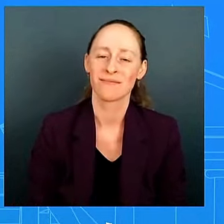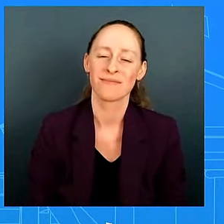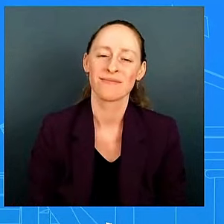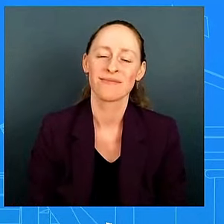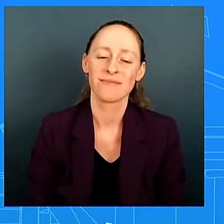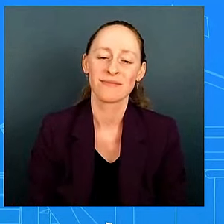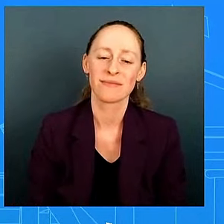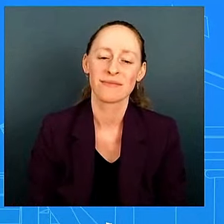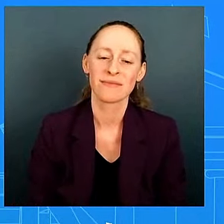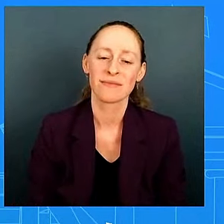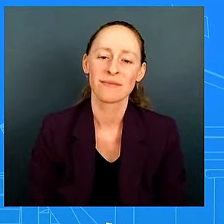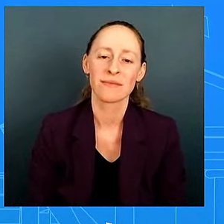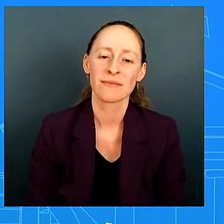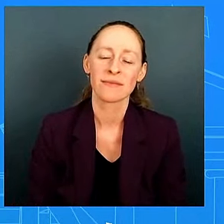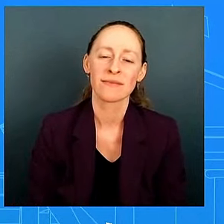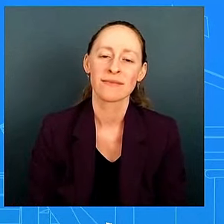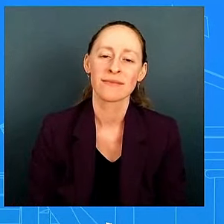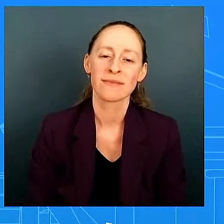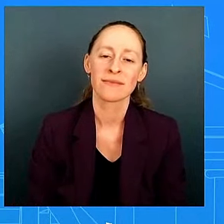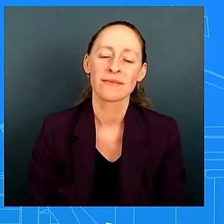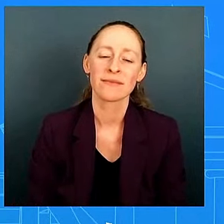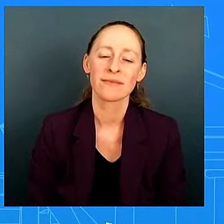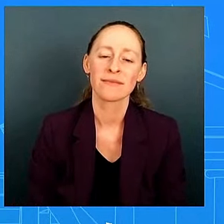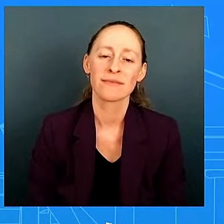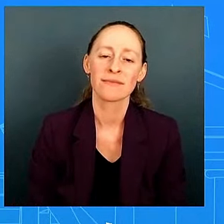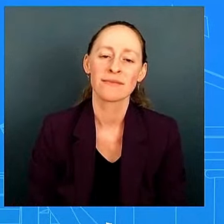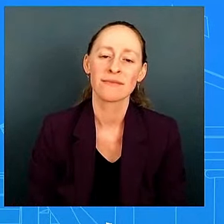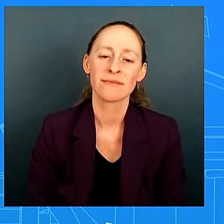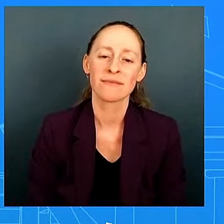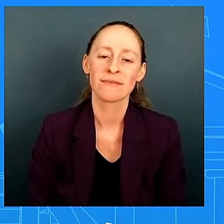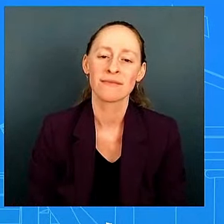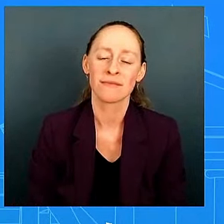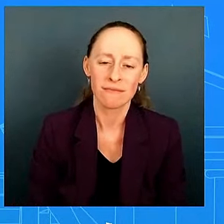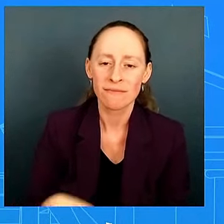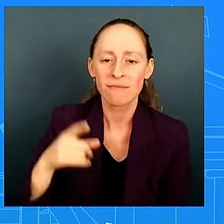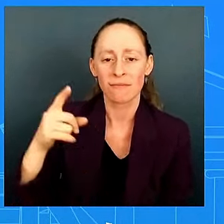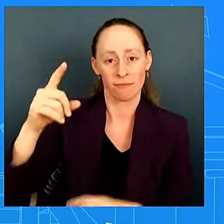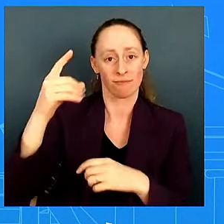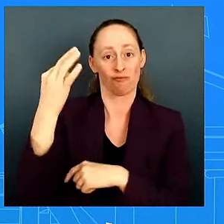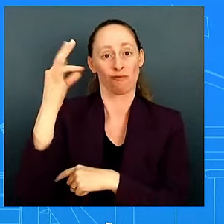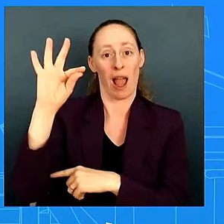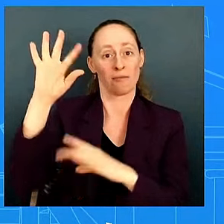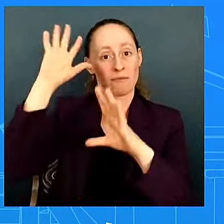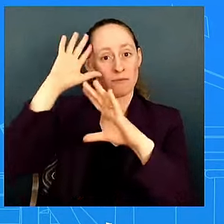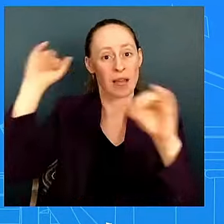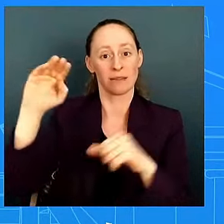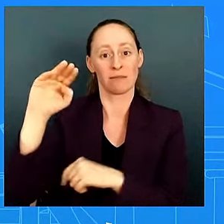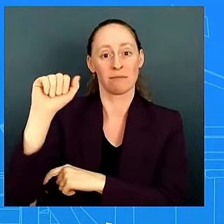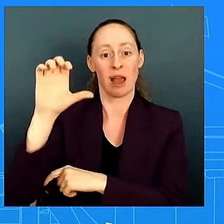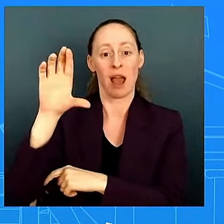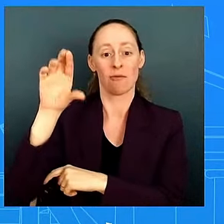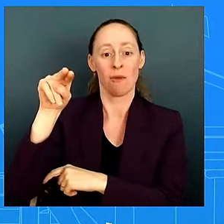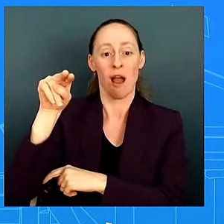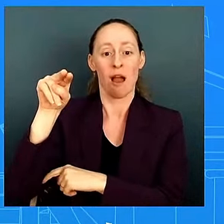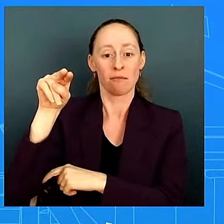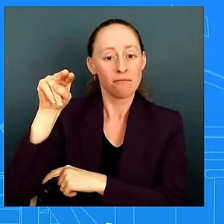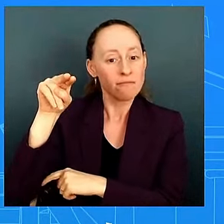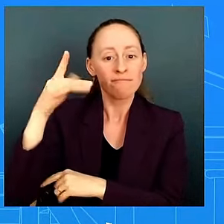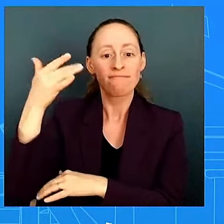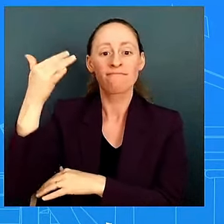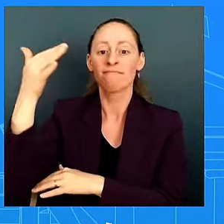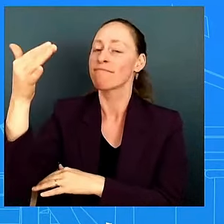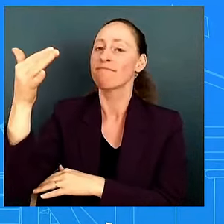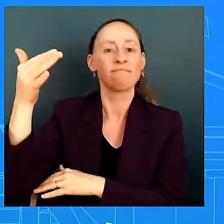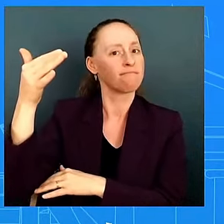um emmanuel macron has had some electoral losses uh the uk is obviously going for a big election right now with all these